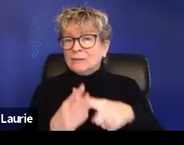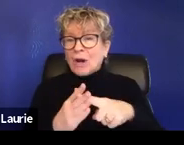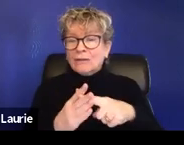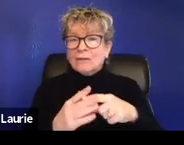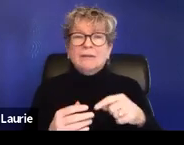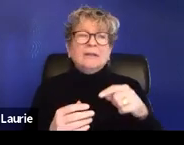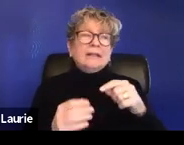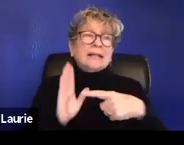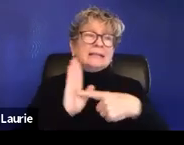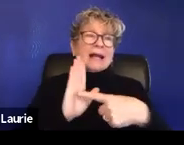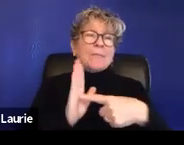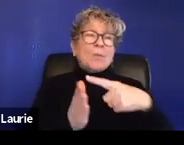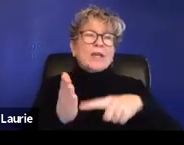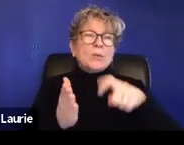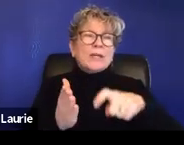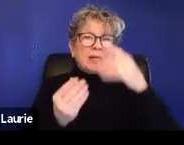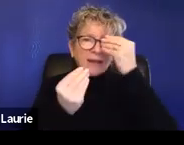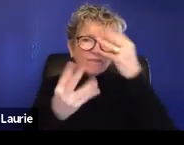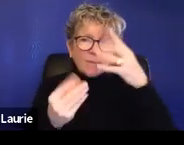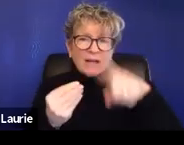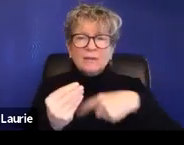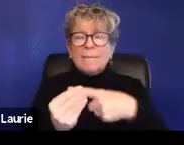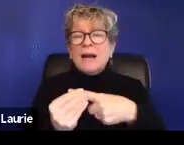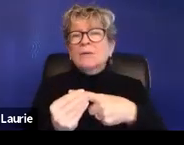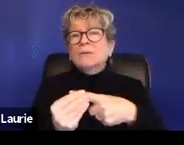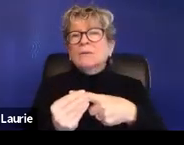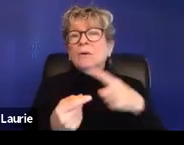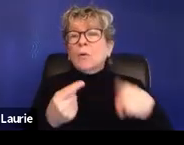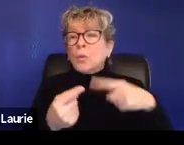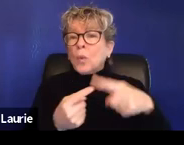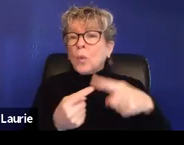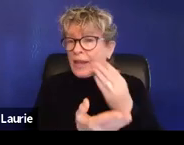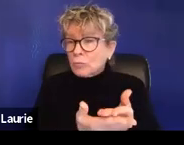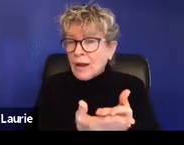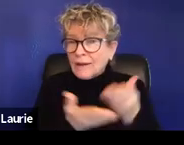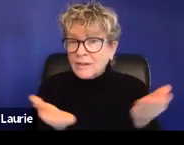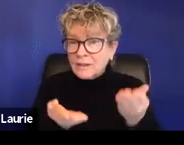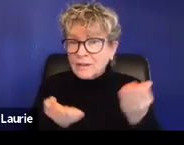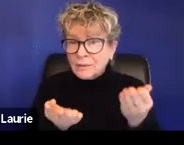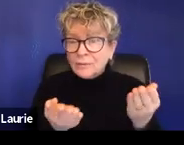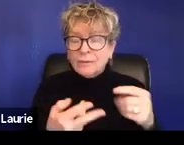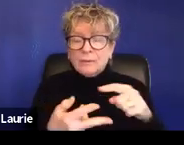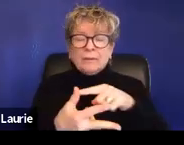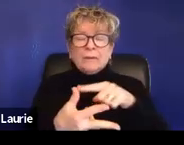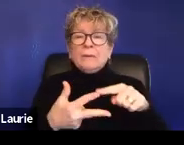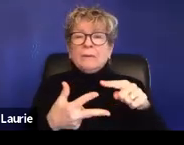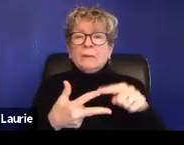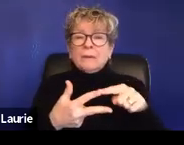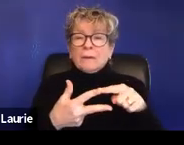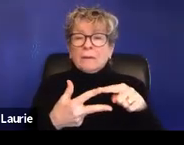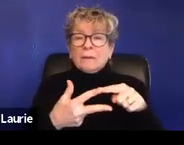about that they know about when they first came into this country, information about,